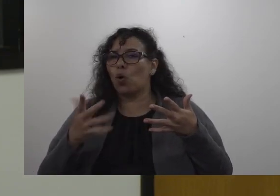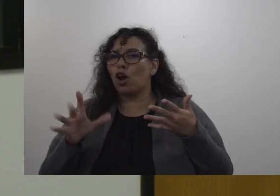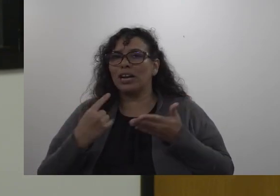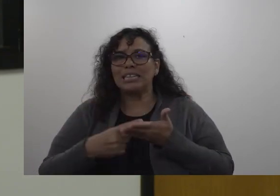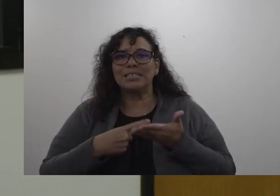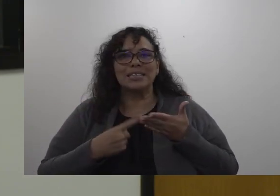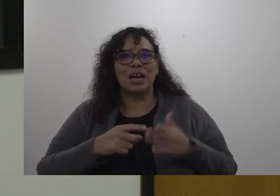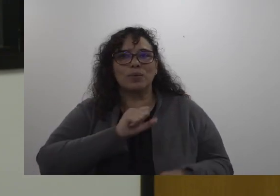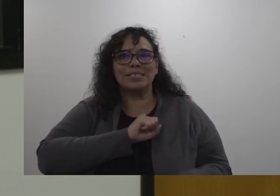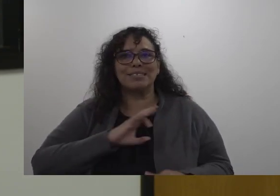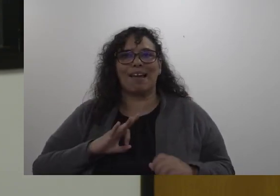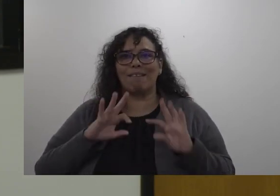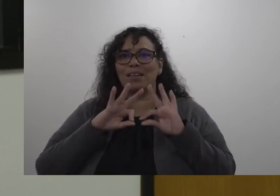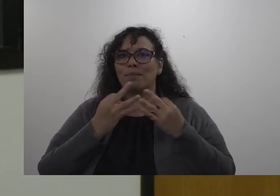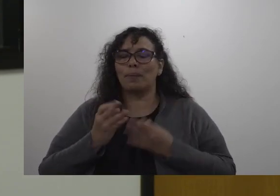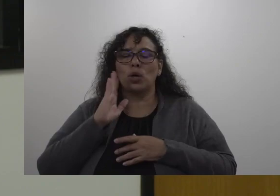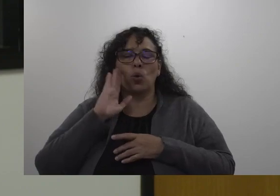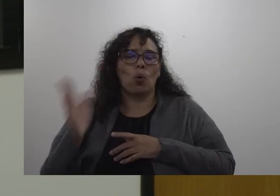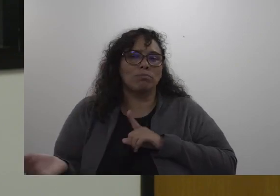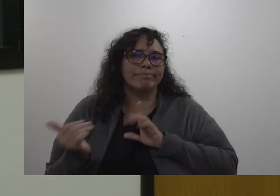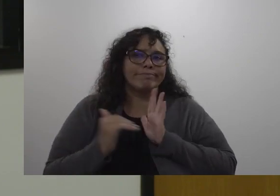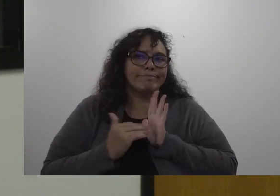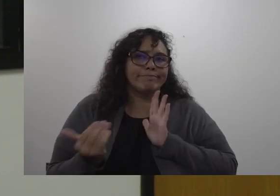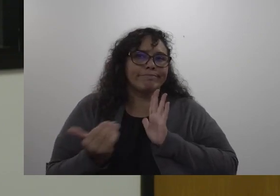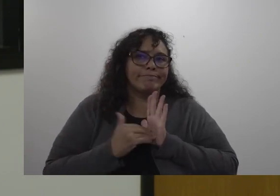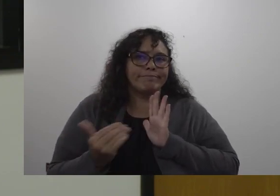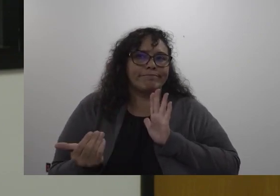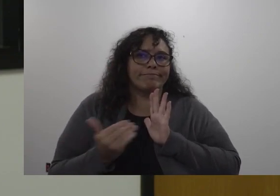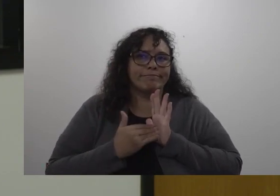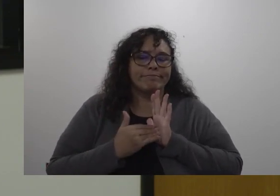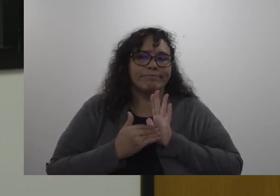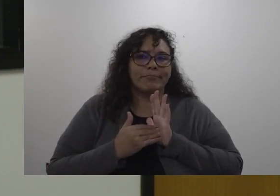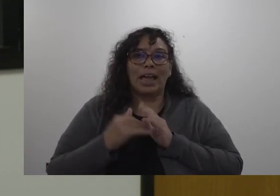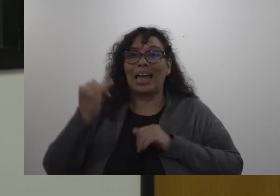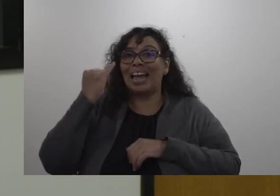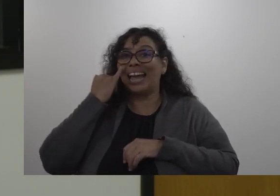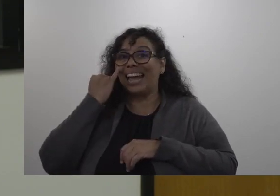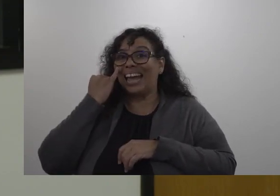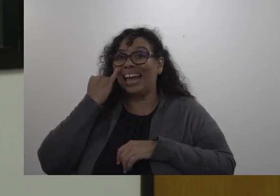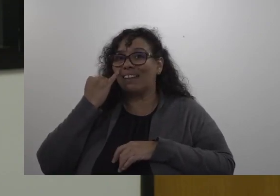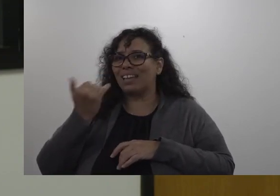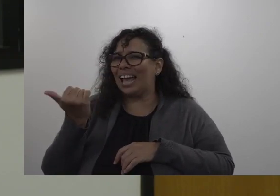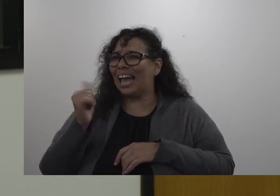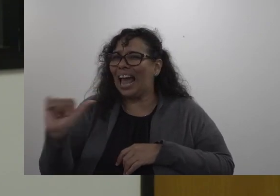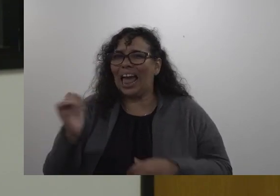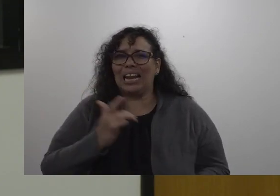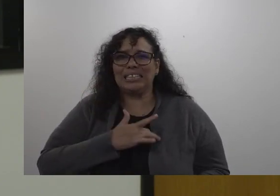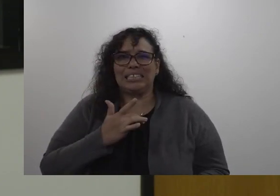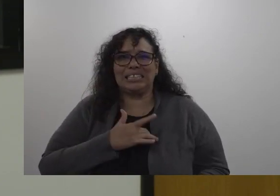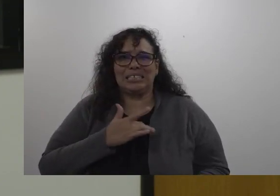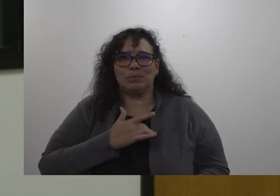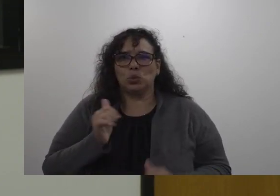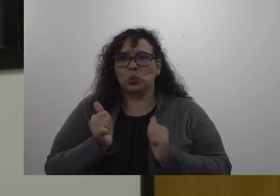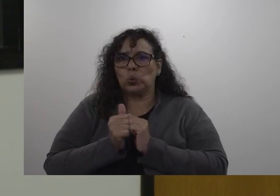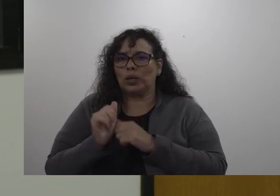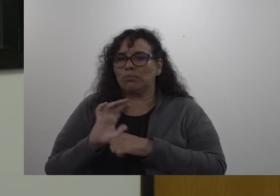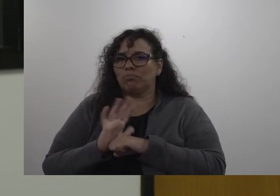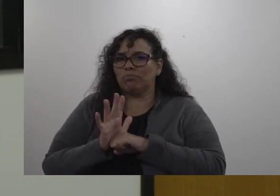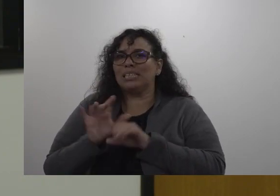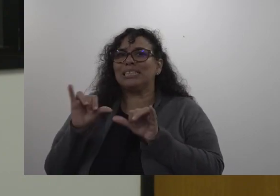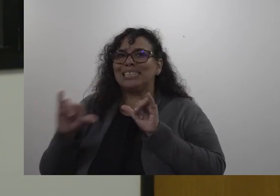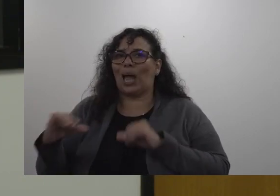families and will repeatedly do this about staff and students staying home if they have any symptoms consistent with COVID-19